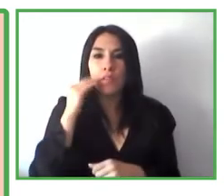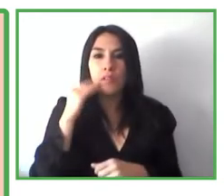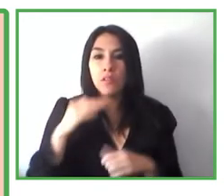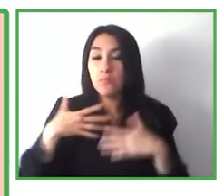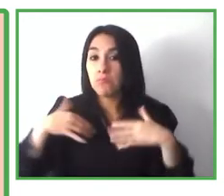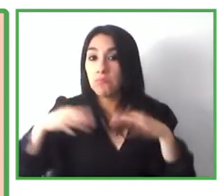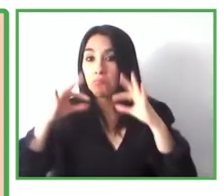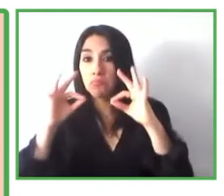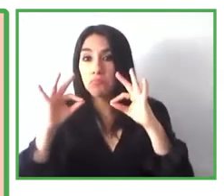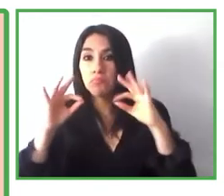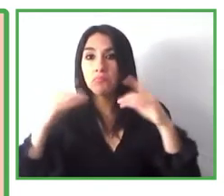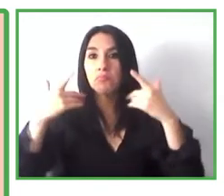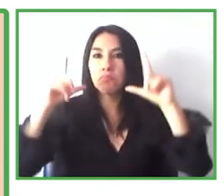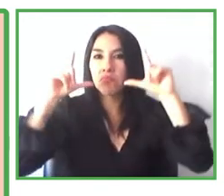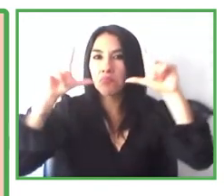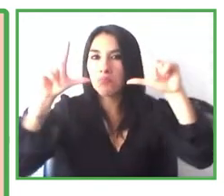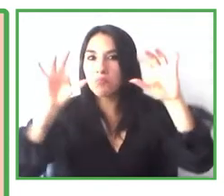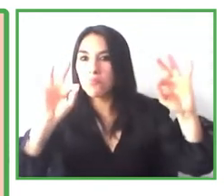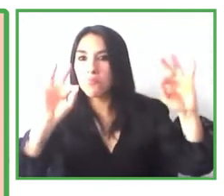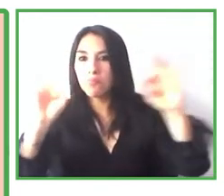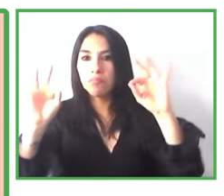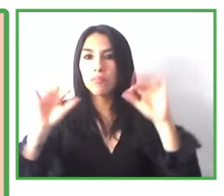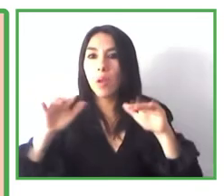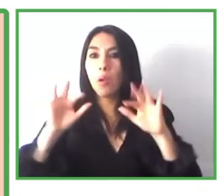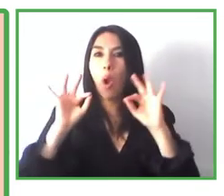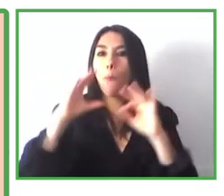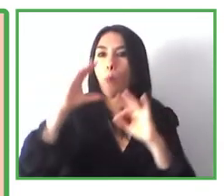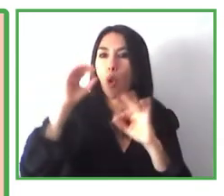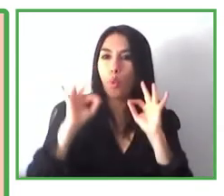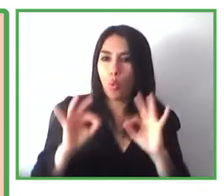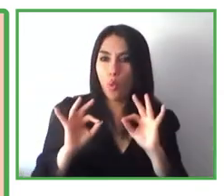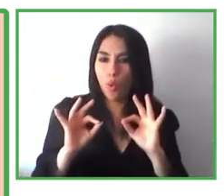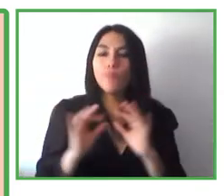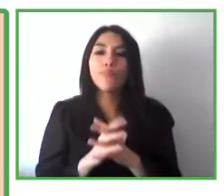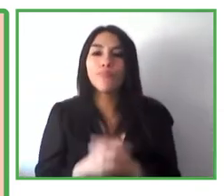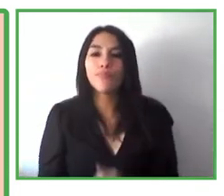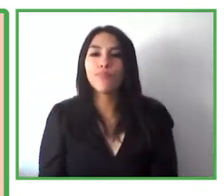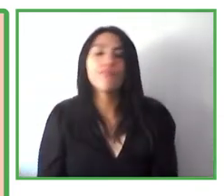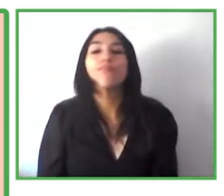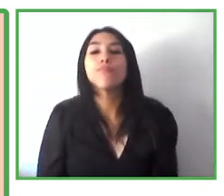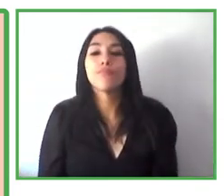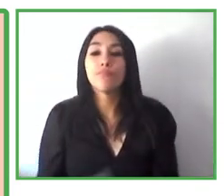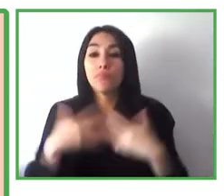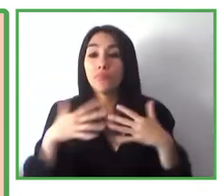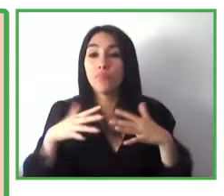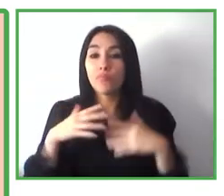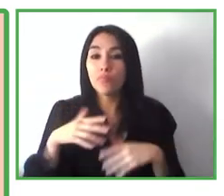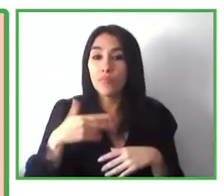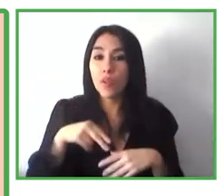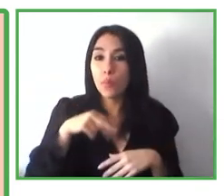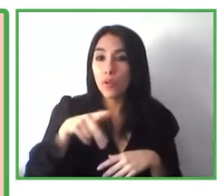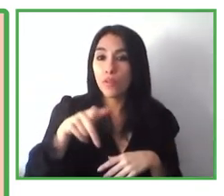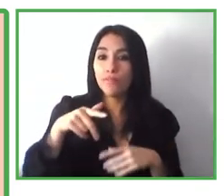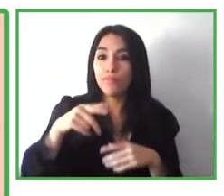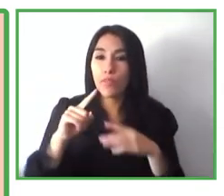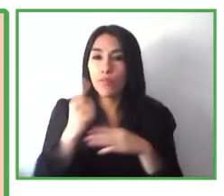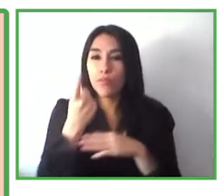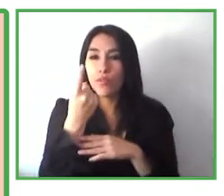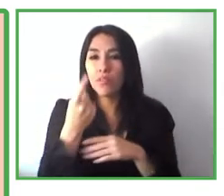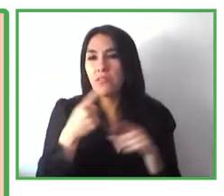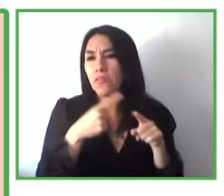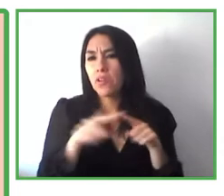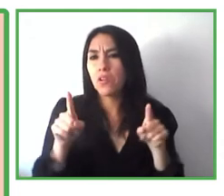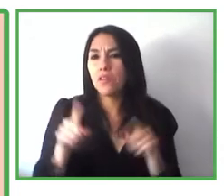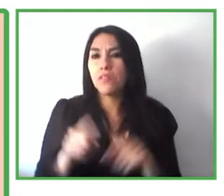behaviors that we have set up as a certain customer archetype that respond to the